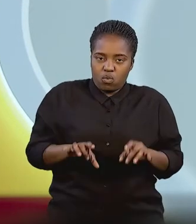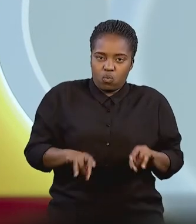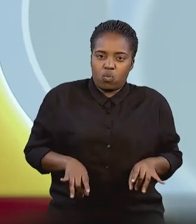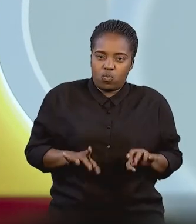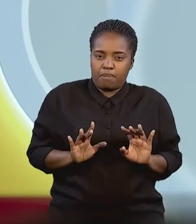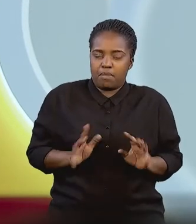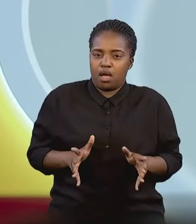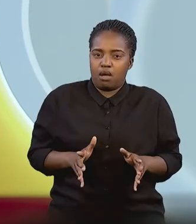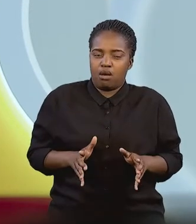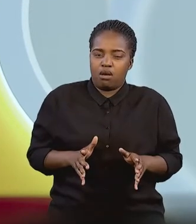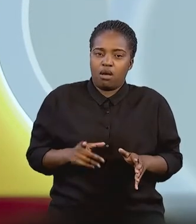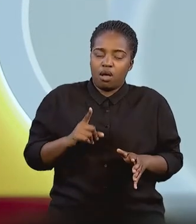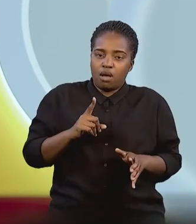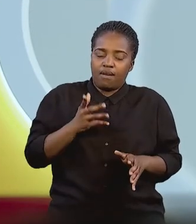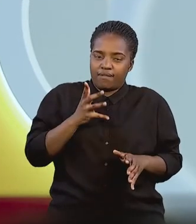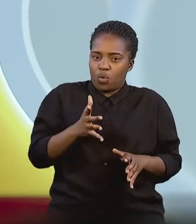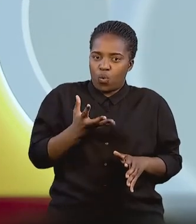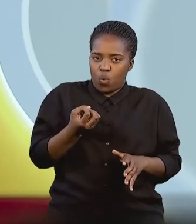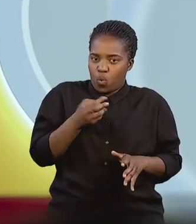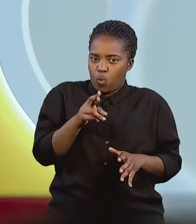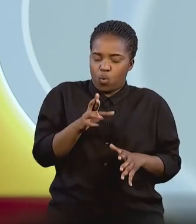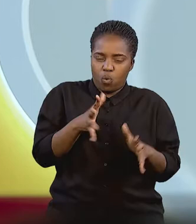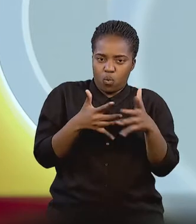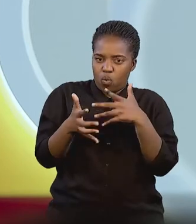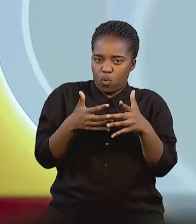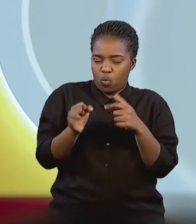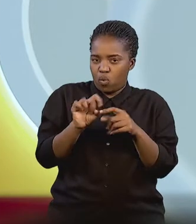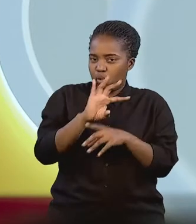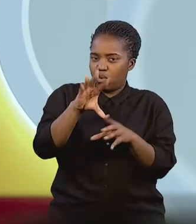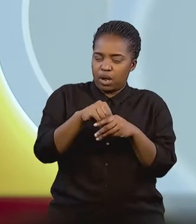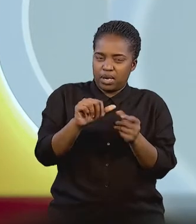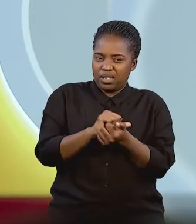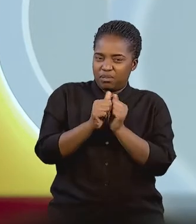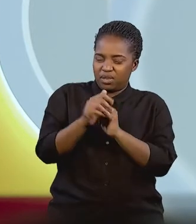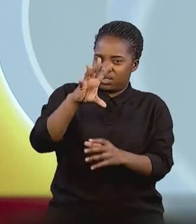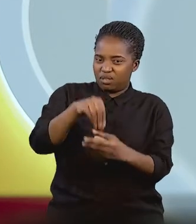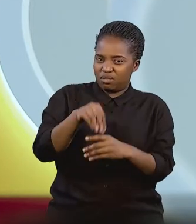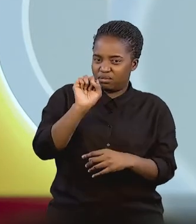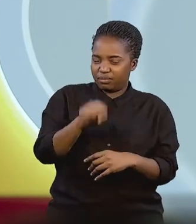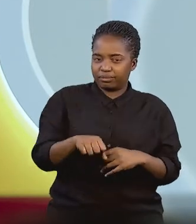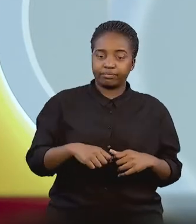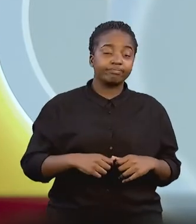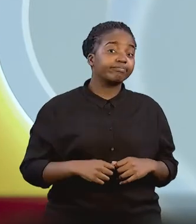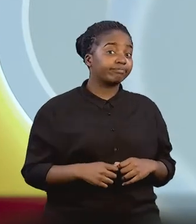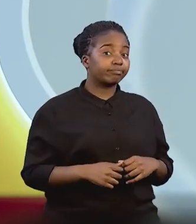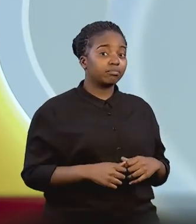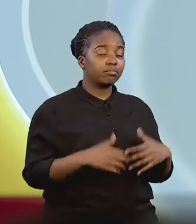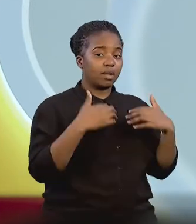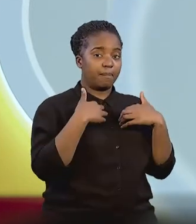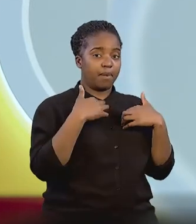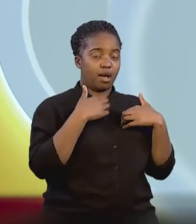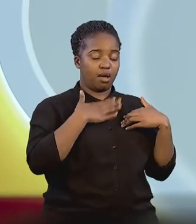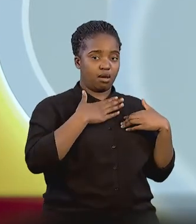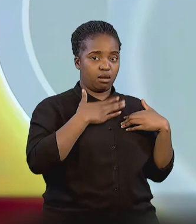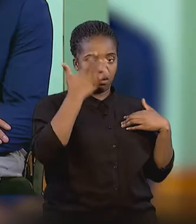primarily, or does it also include other disabilities? Well, I mean, my area